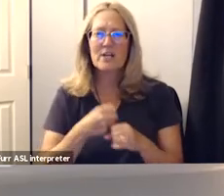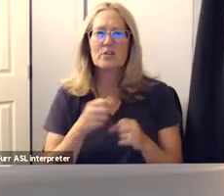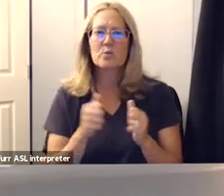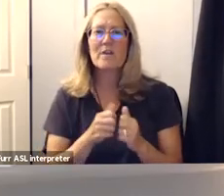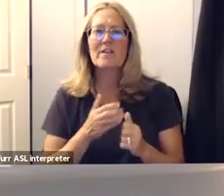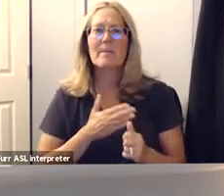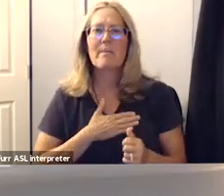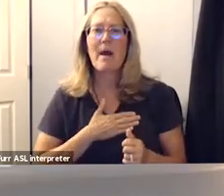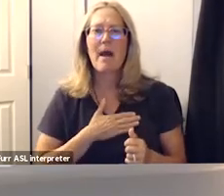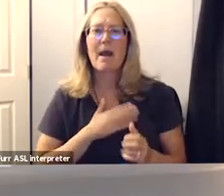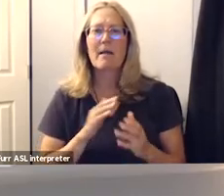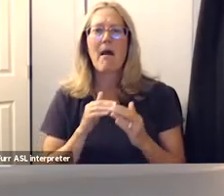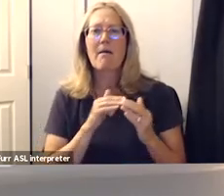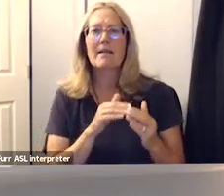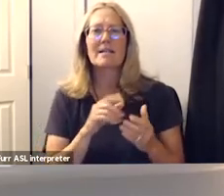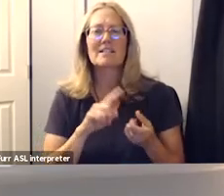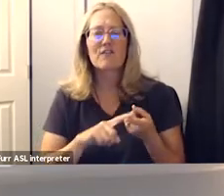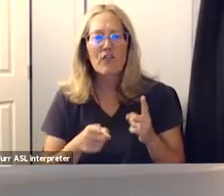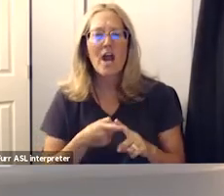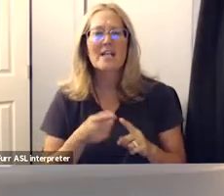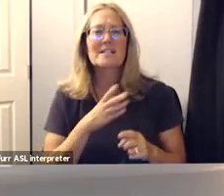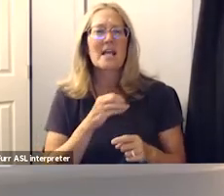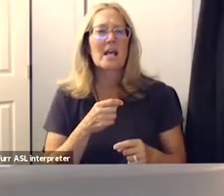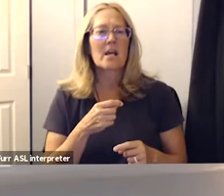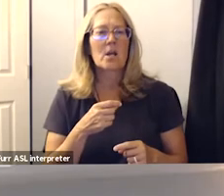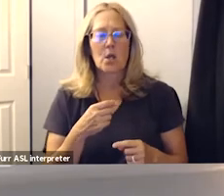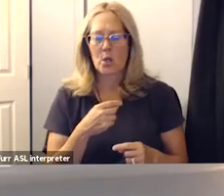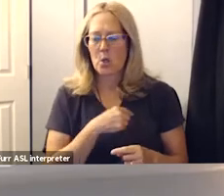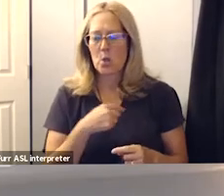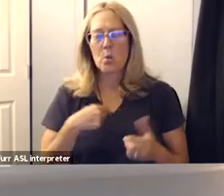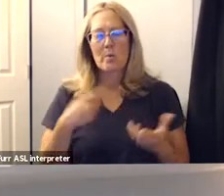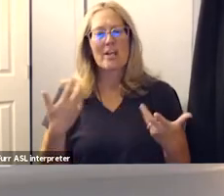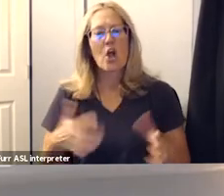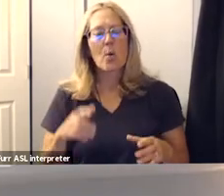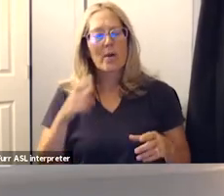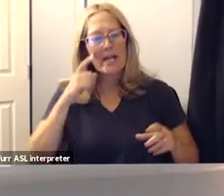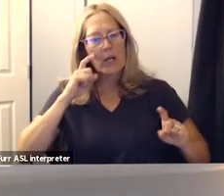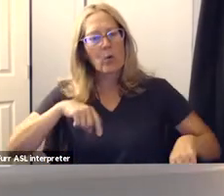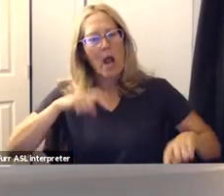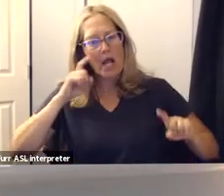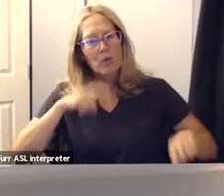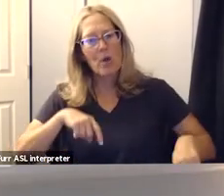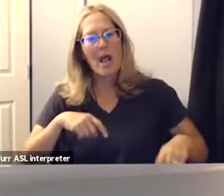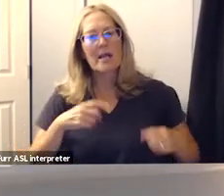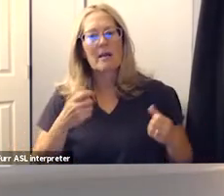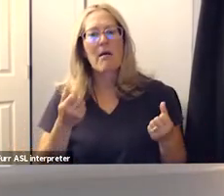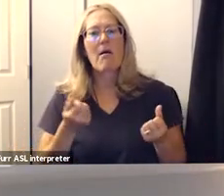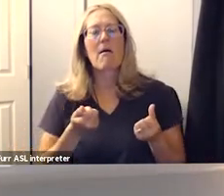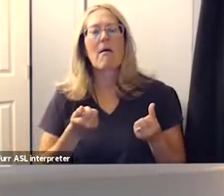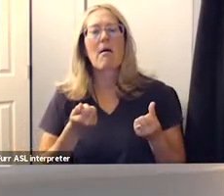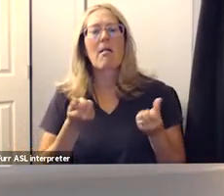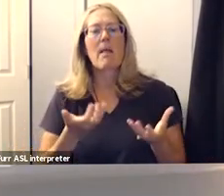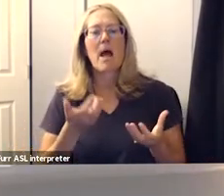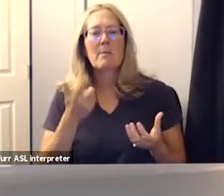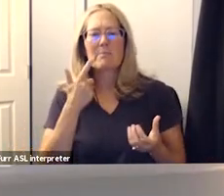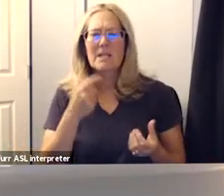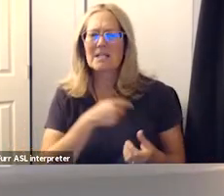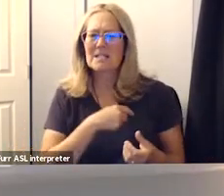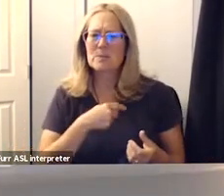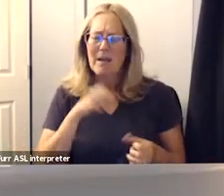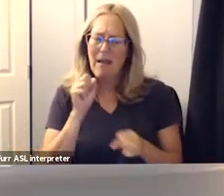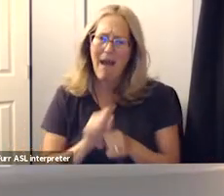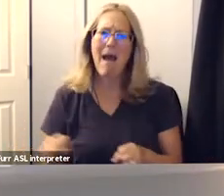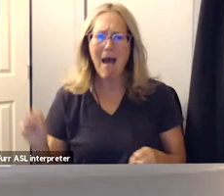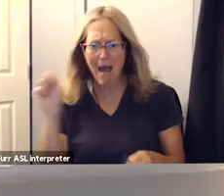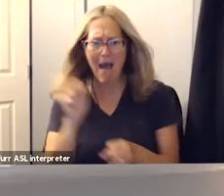my colleagues and friends and we've already cried buckets of tears because we've been boots on the ground in